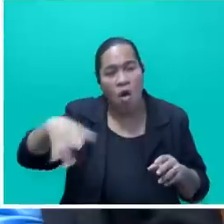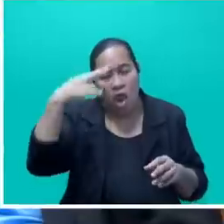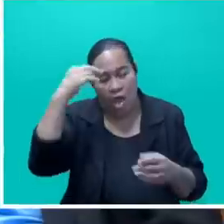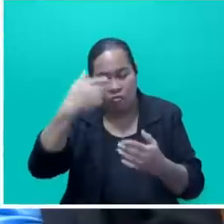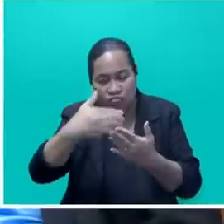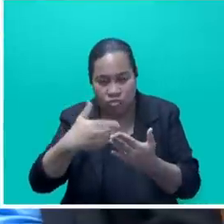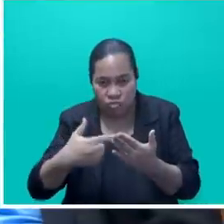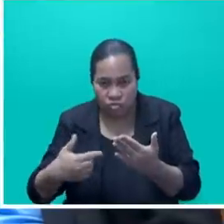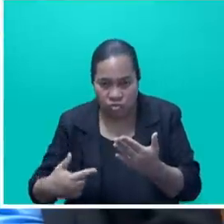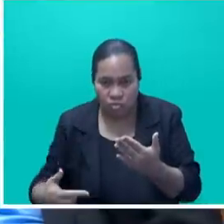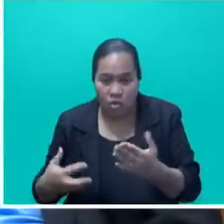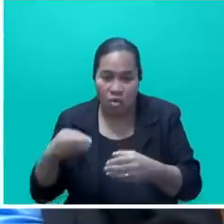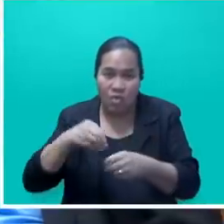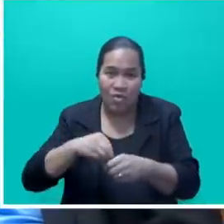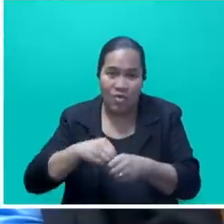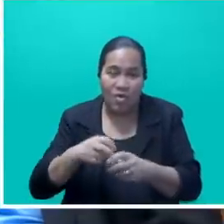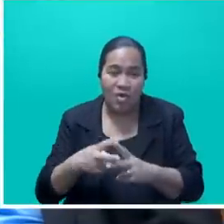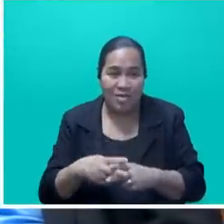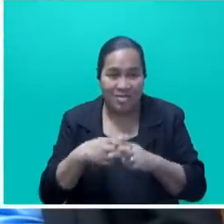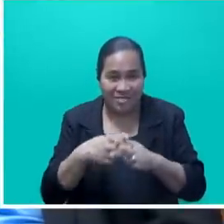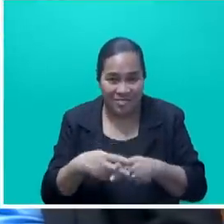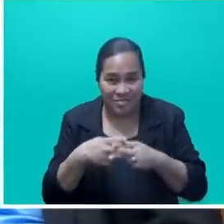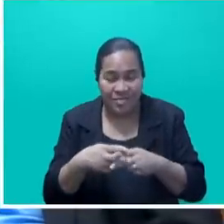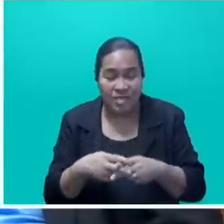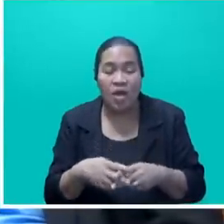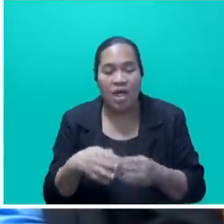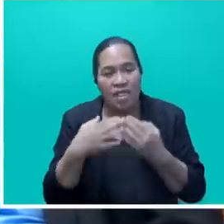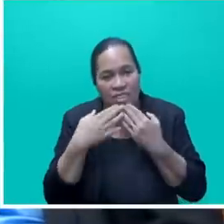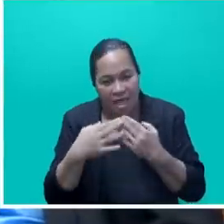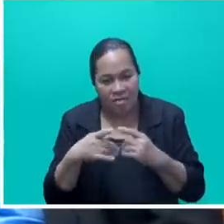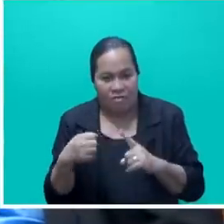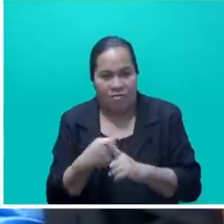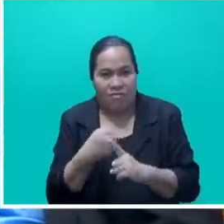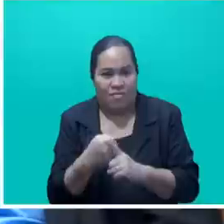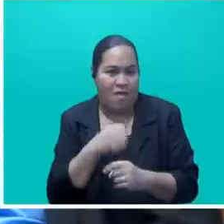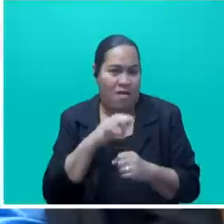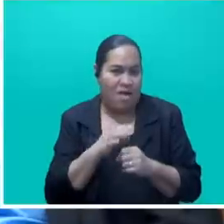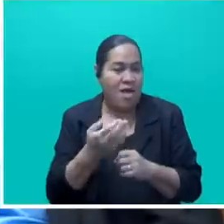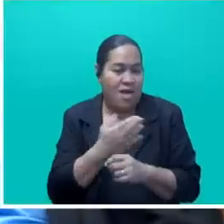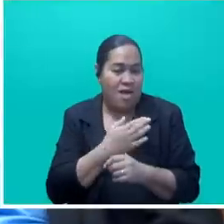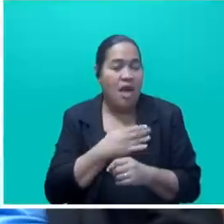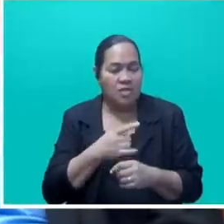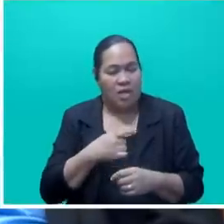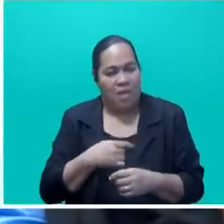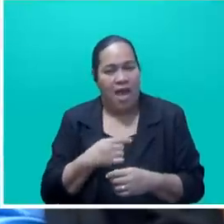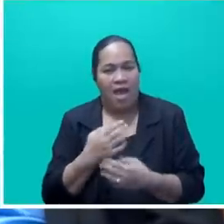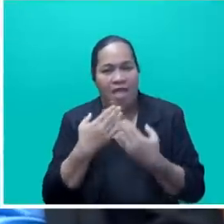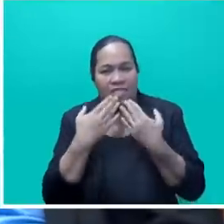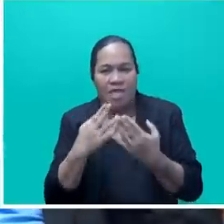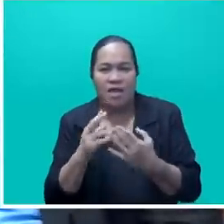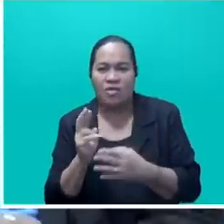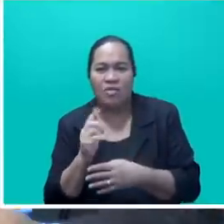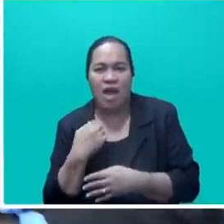Watulele. During this campaign, I stood also for Pachamba, and I very grateful for the support,